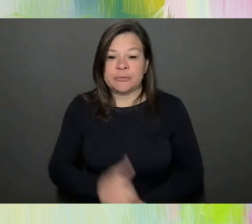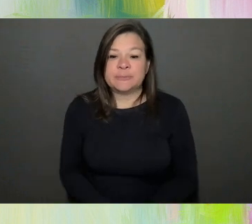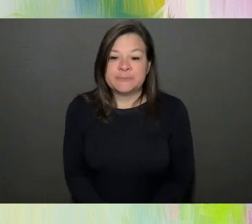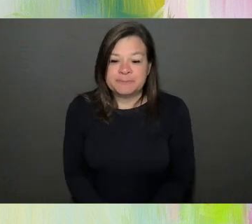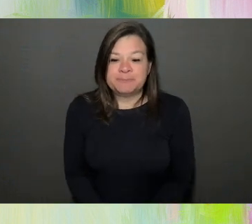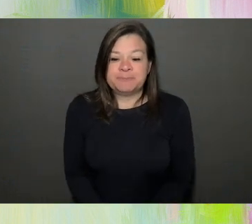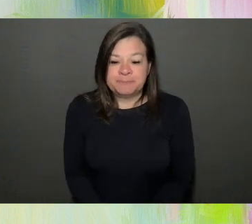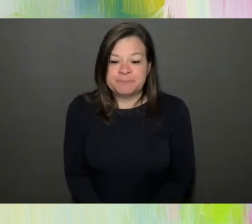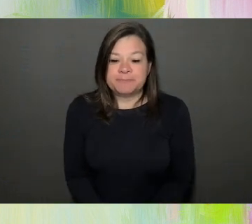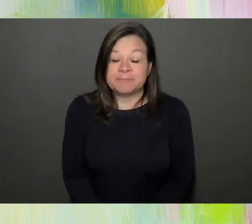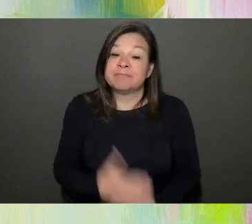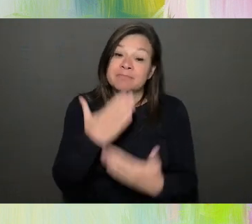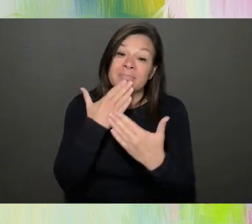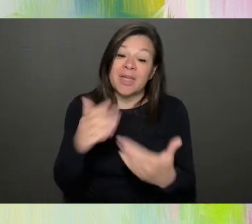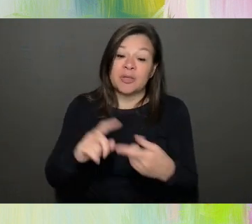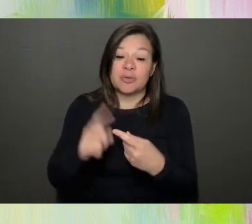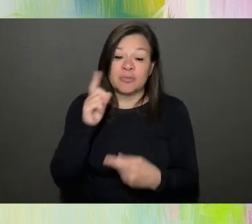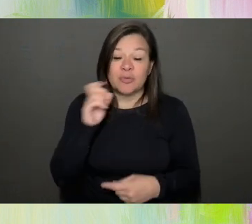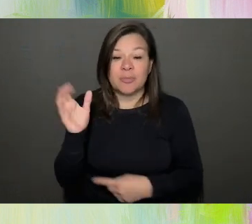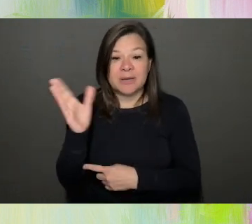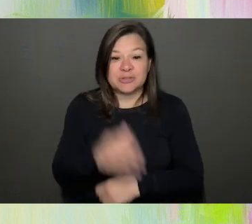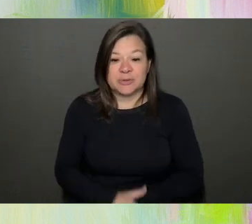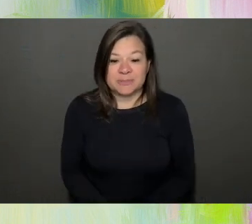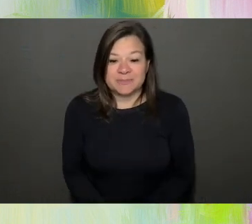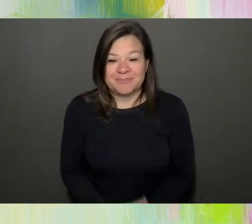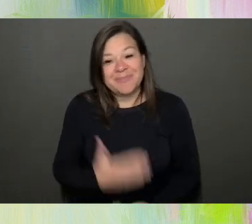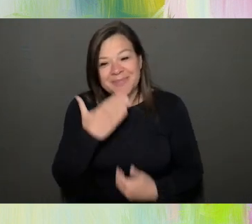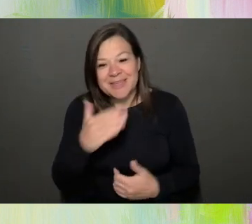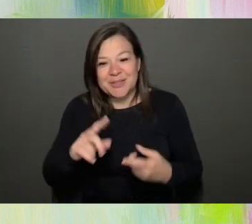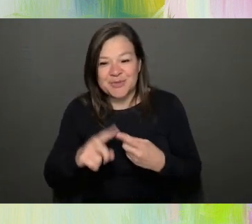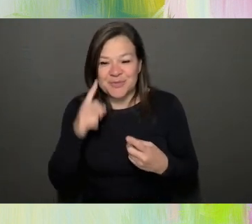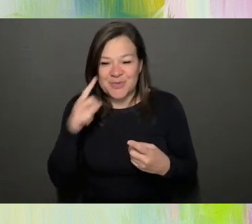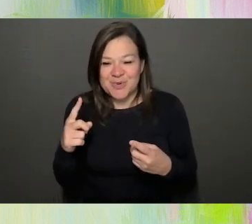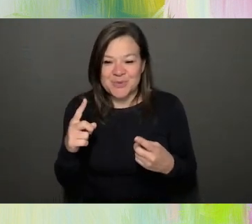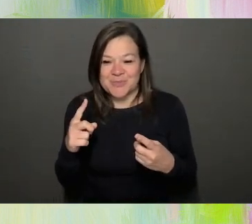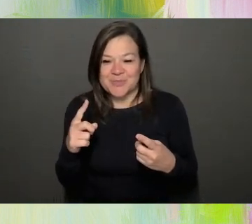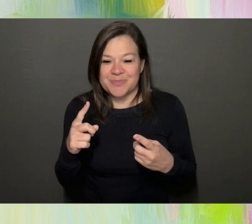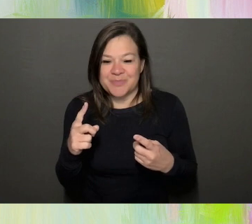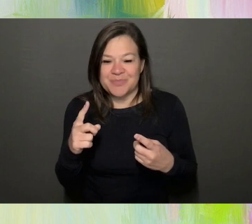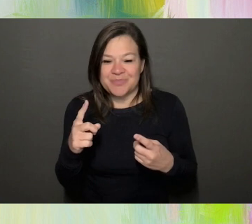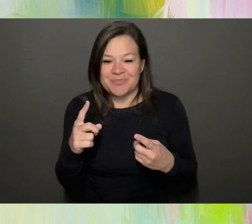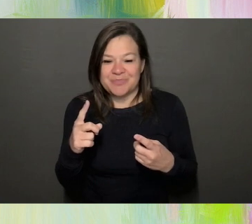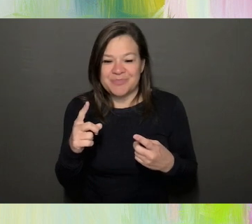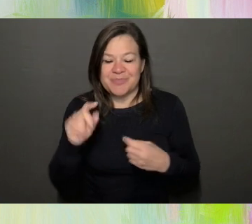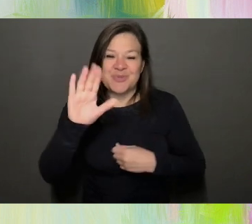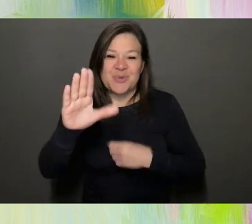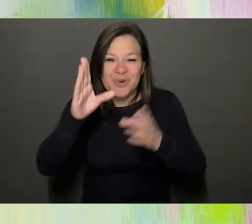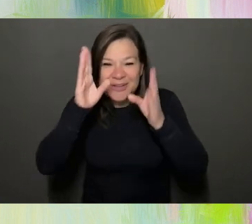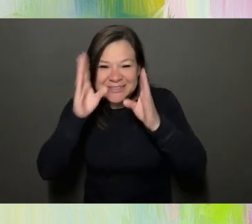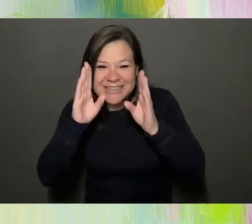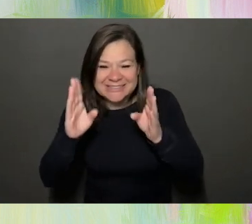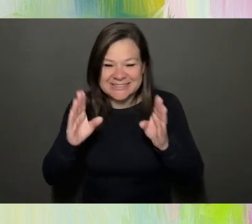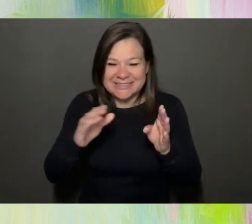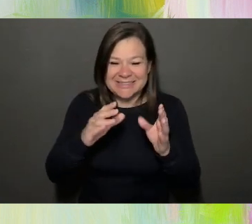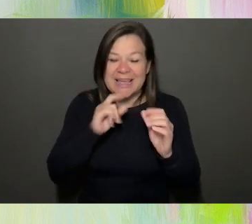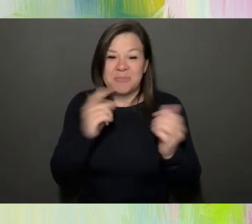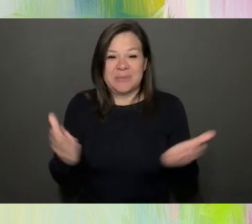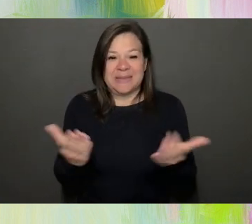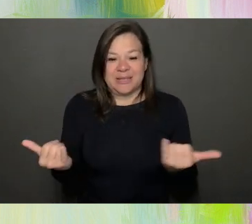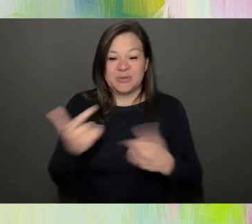Thank you very much for your attention and for being here with us.